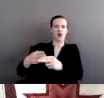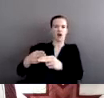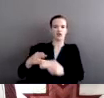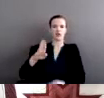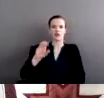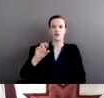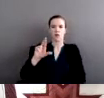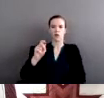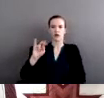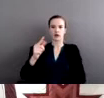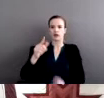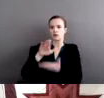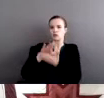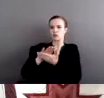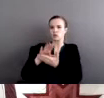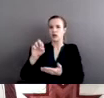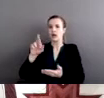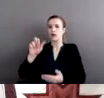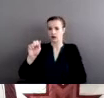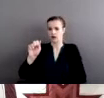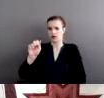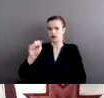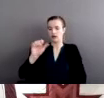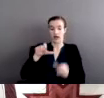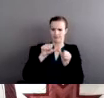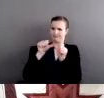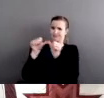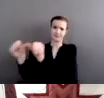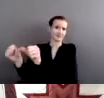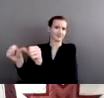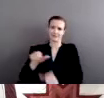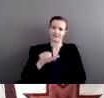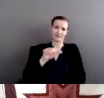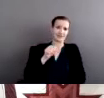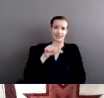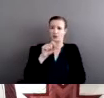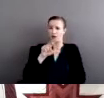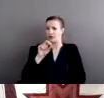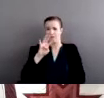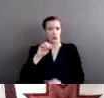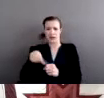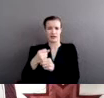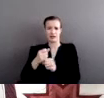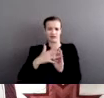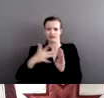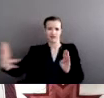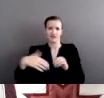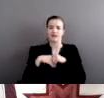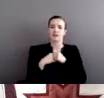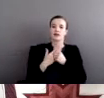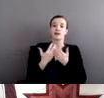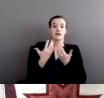school era. It lasted many decades. It started when Congress was struggling